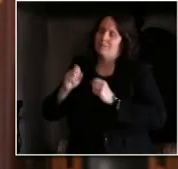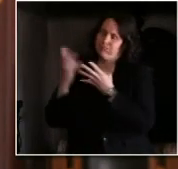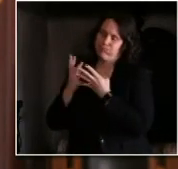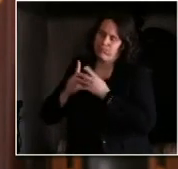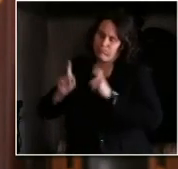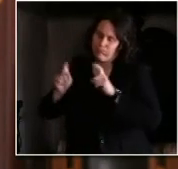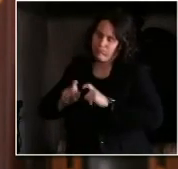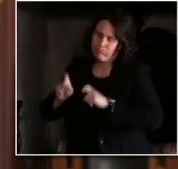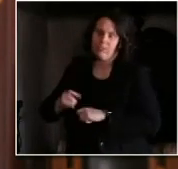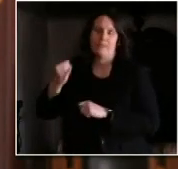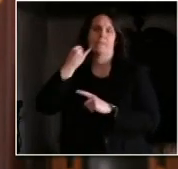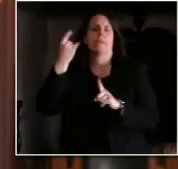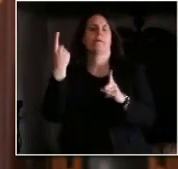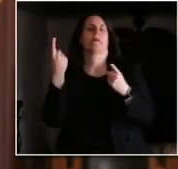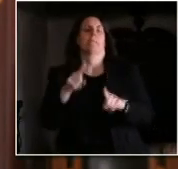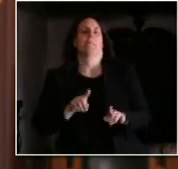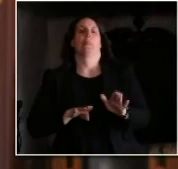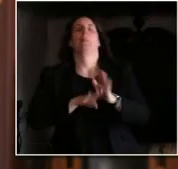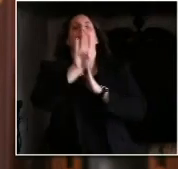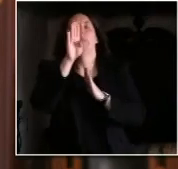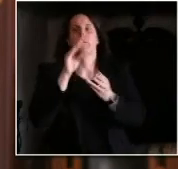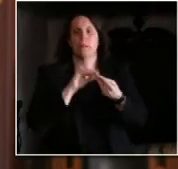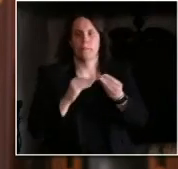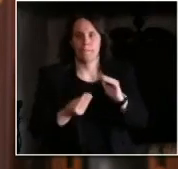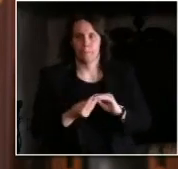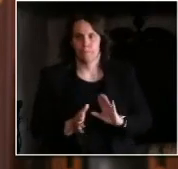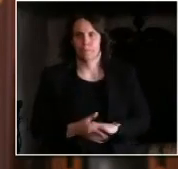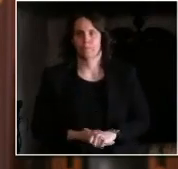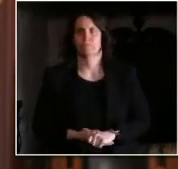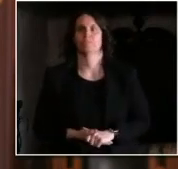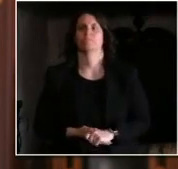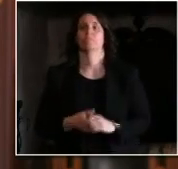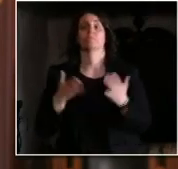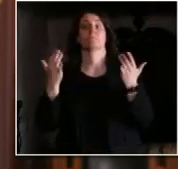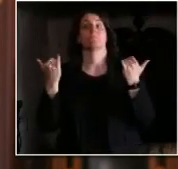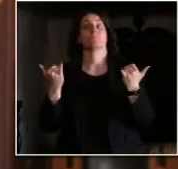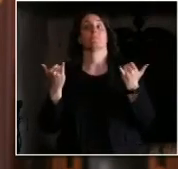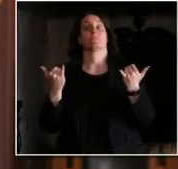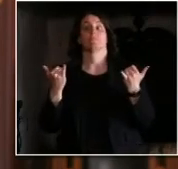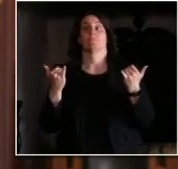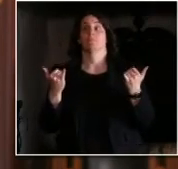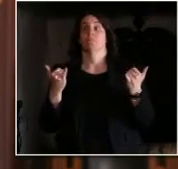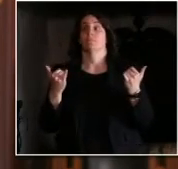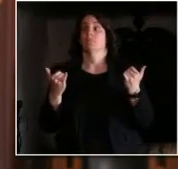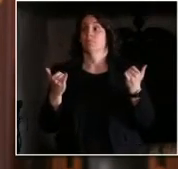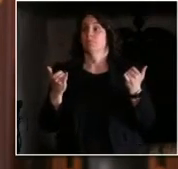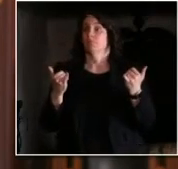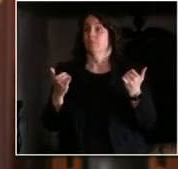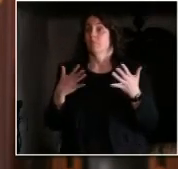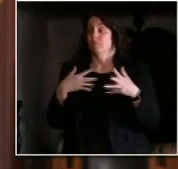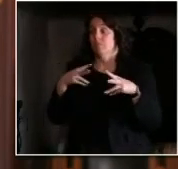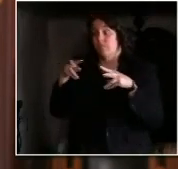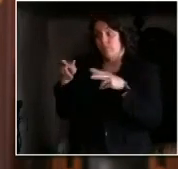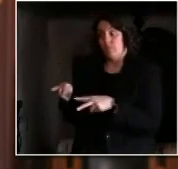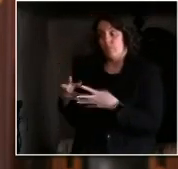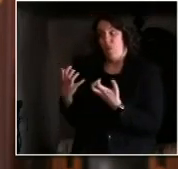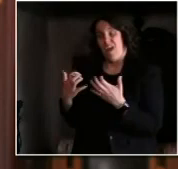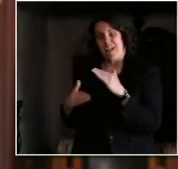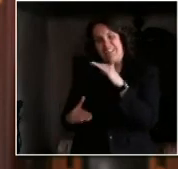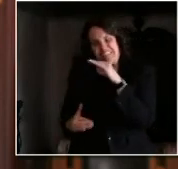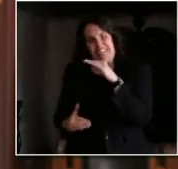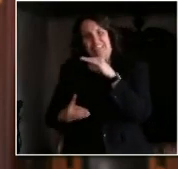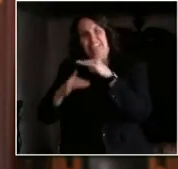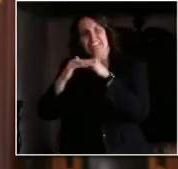currently inactive planning around building our testing capacity but it has been a priority we have made a lot of progress